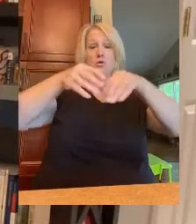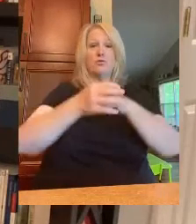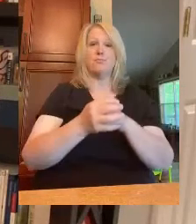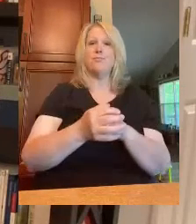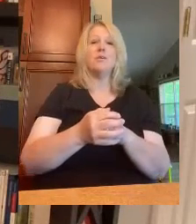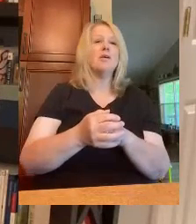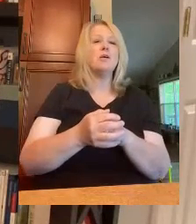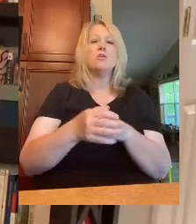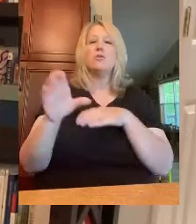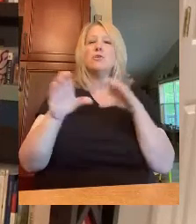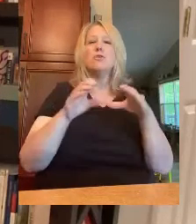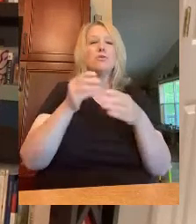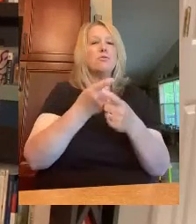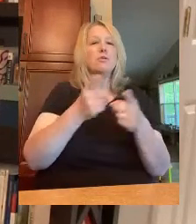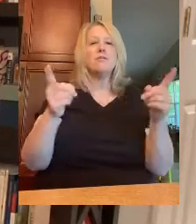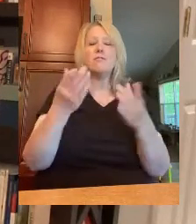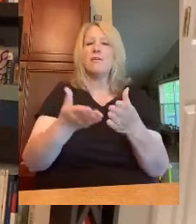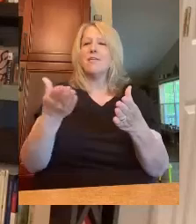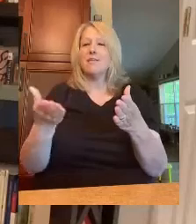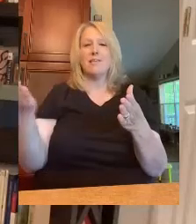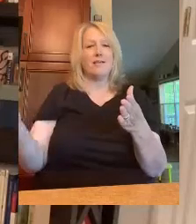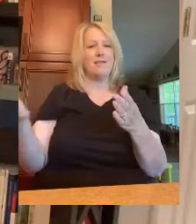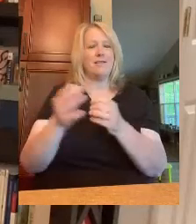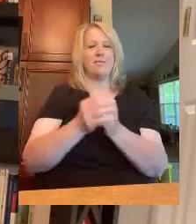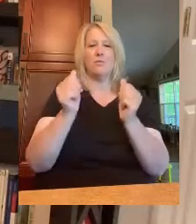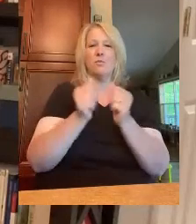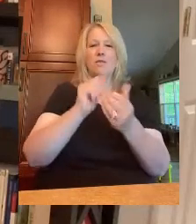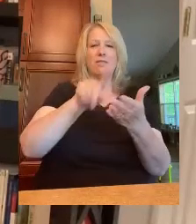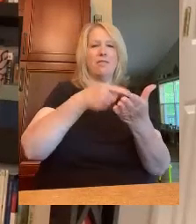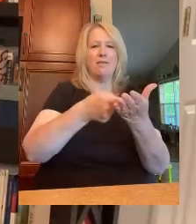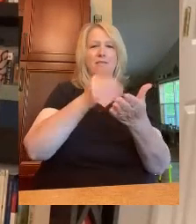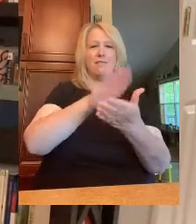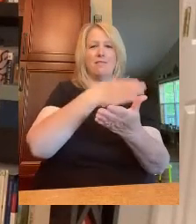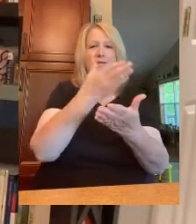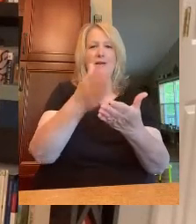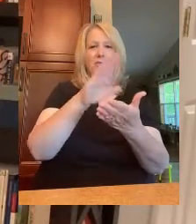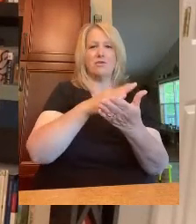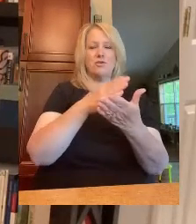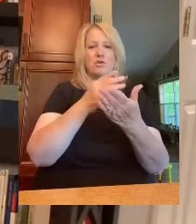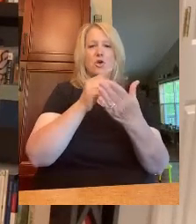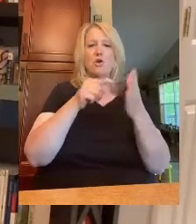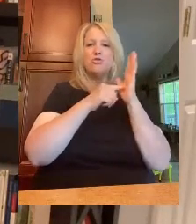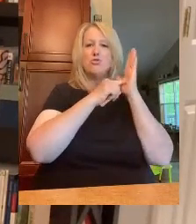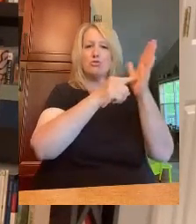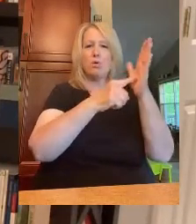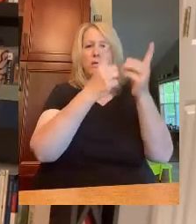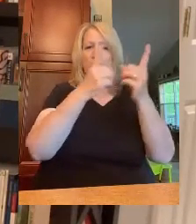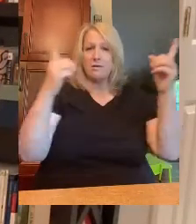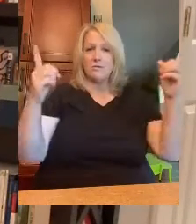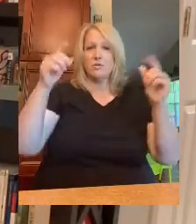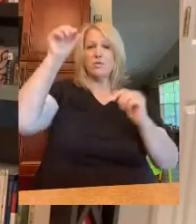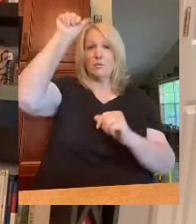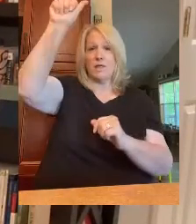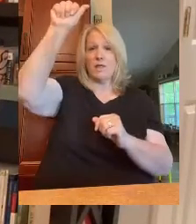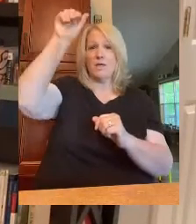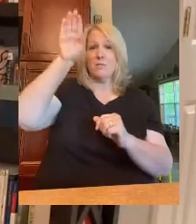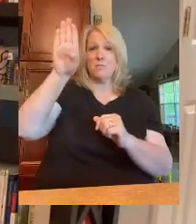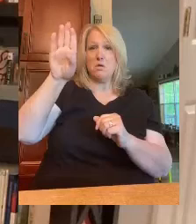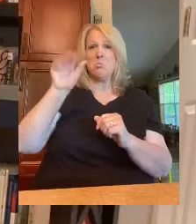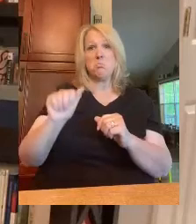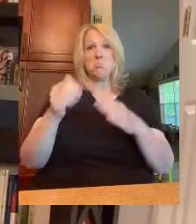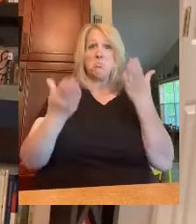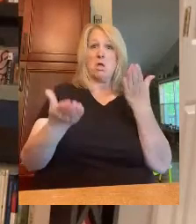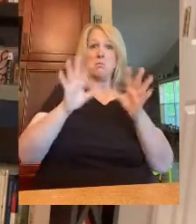with this song. So I'd encourage you to find creative ways that you can show the difference between the A and the B sections